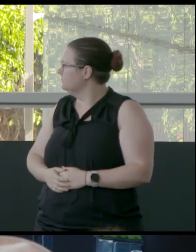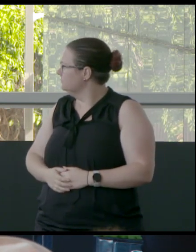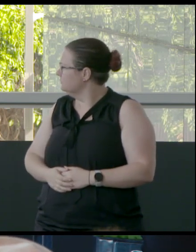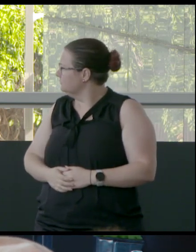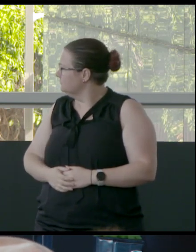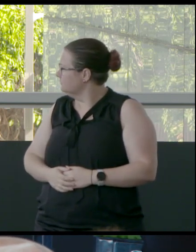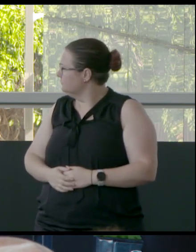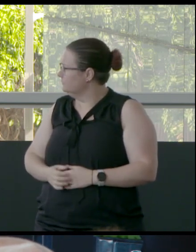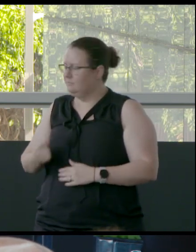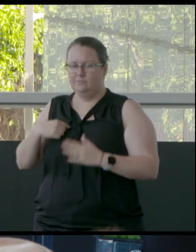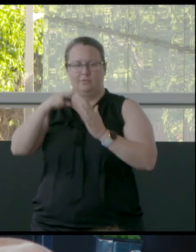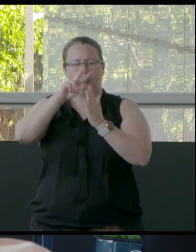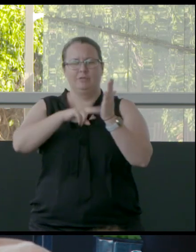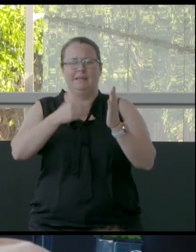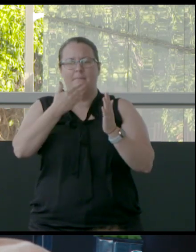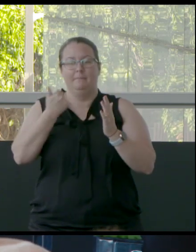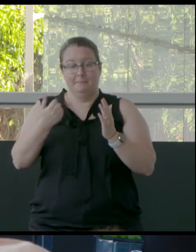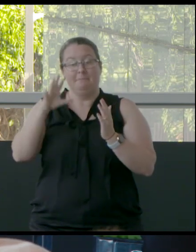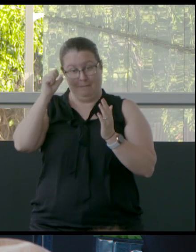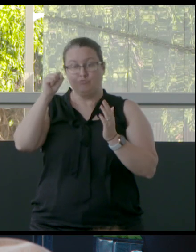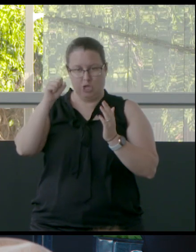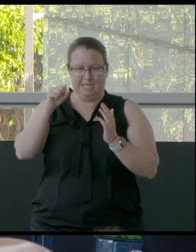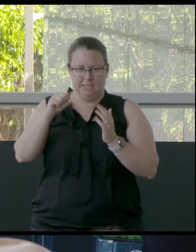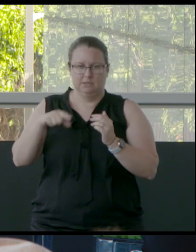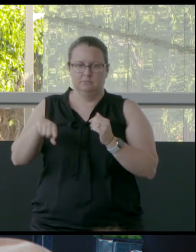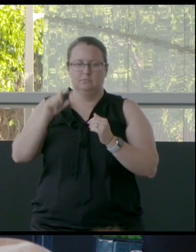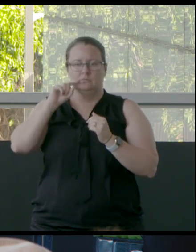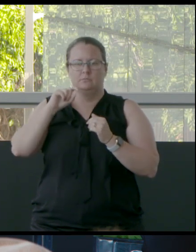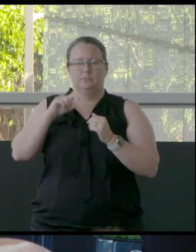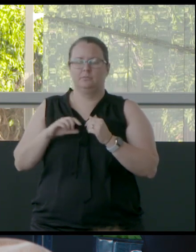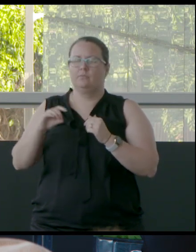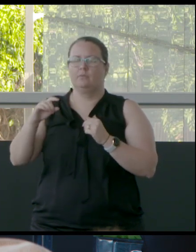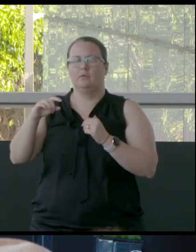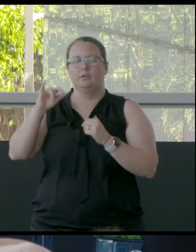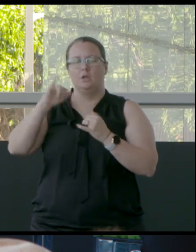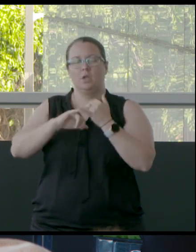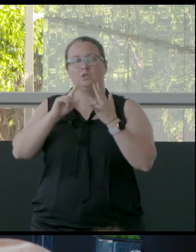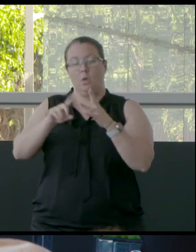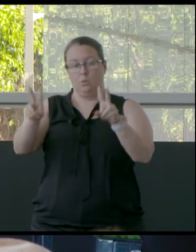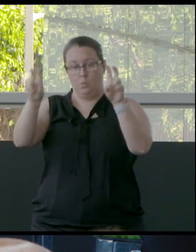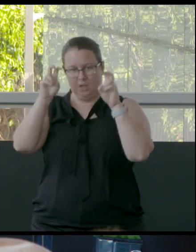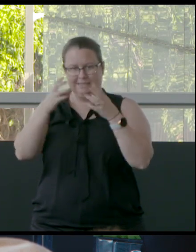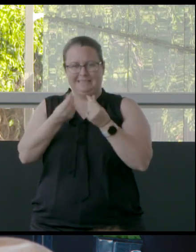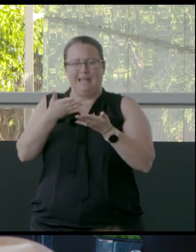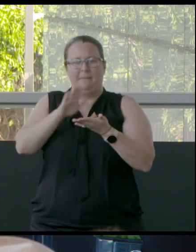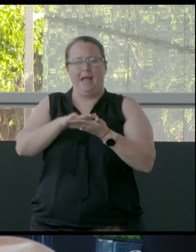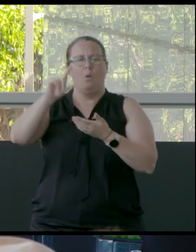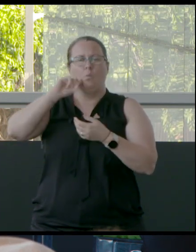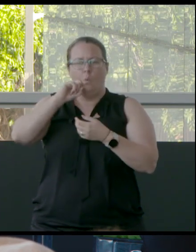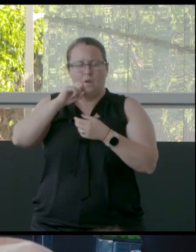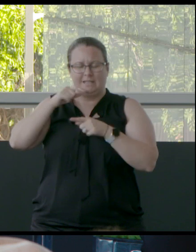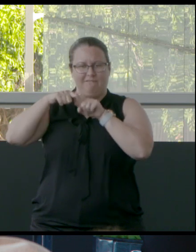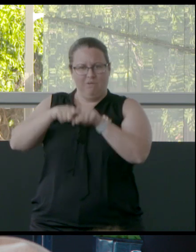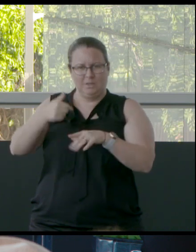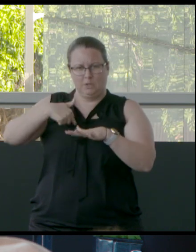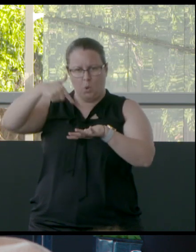beautiful quote from a scientist, Della Prasoli, who says, somehow water forces us to go deeper